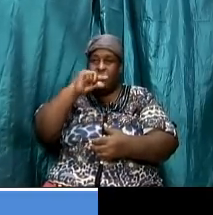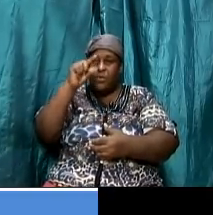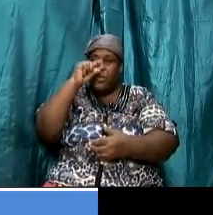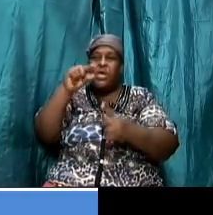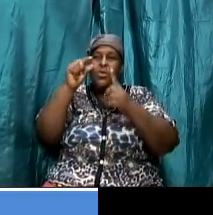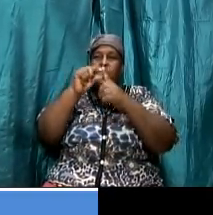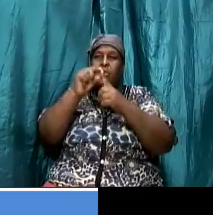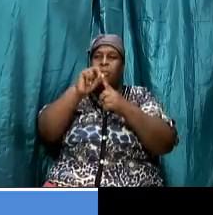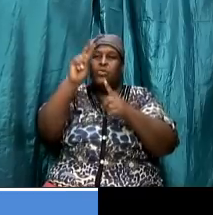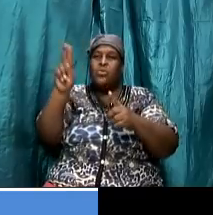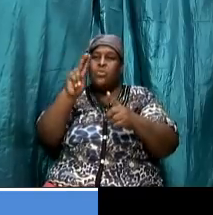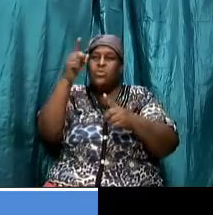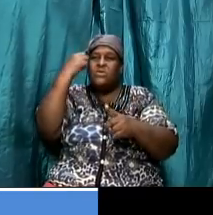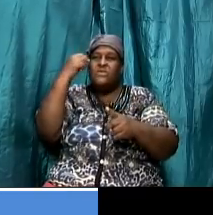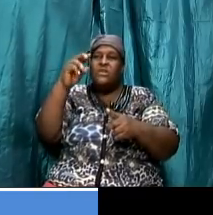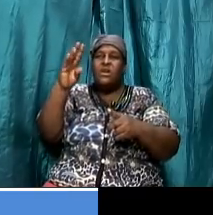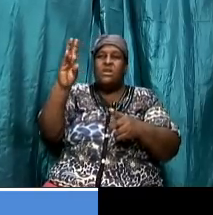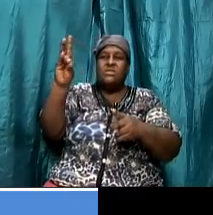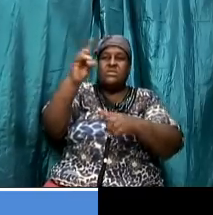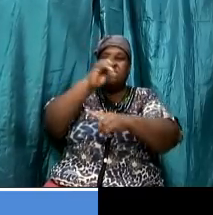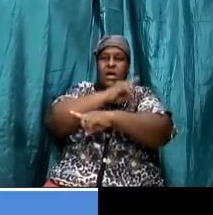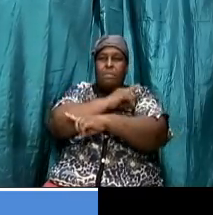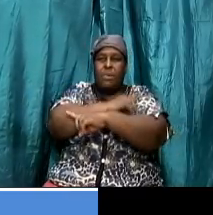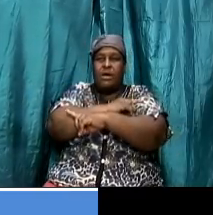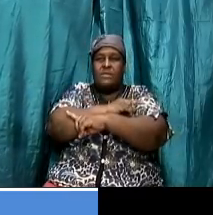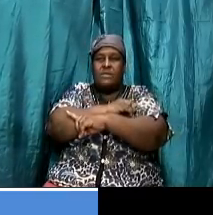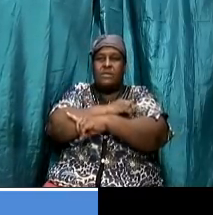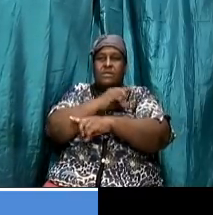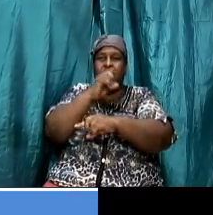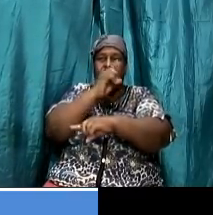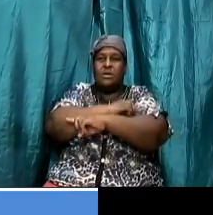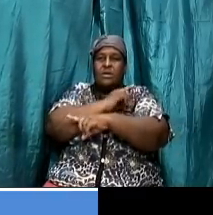is the is the word sabbaton